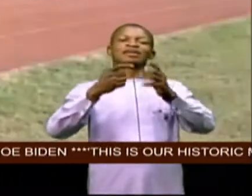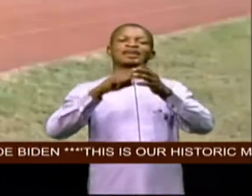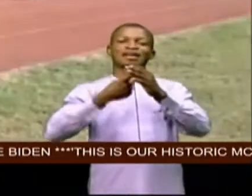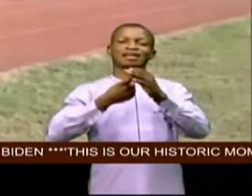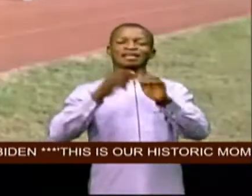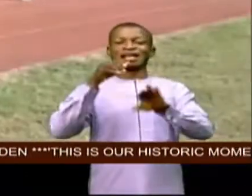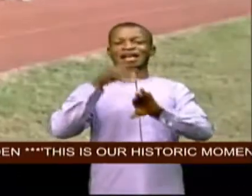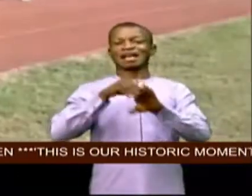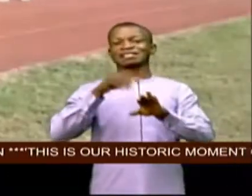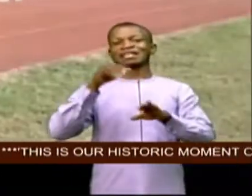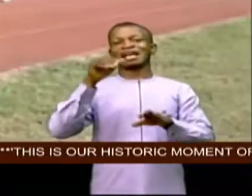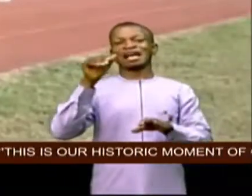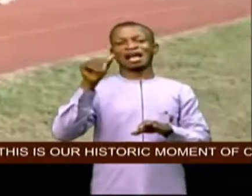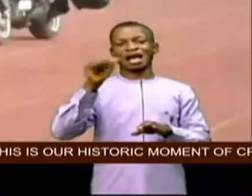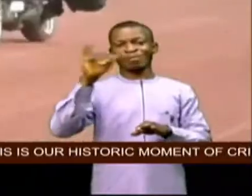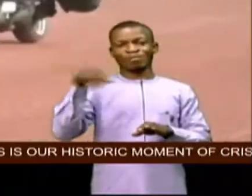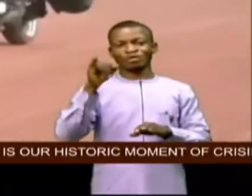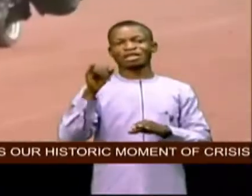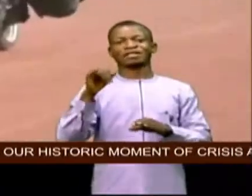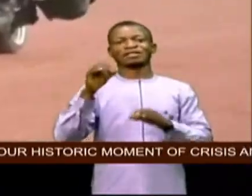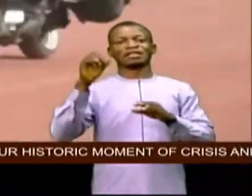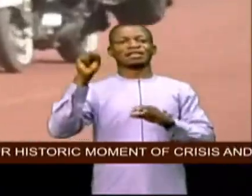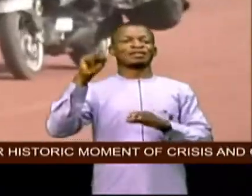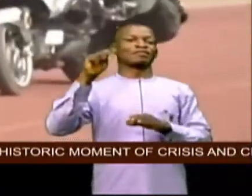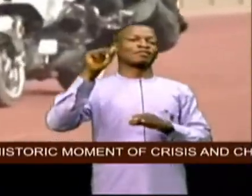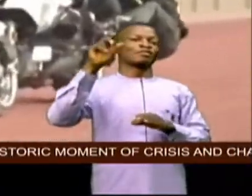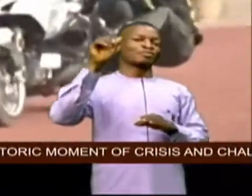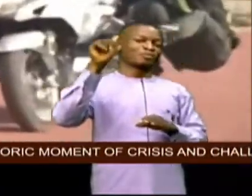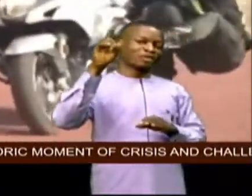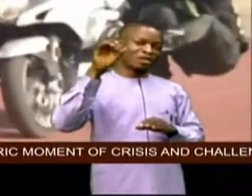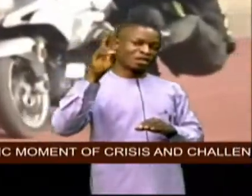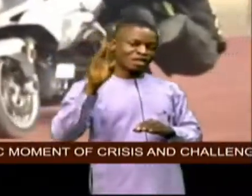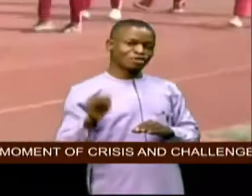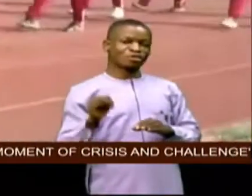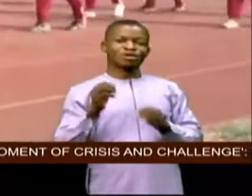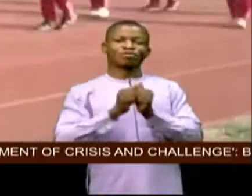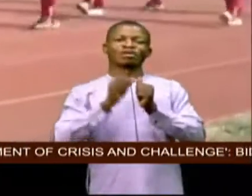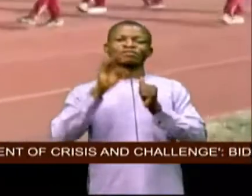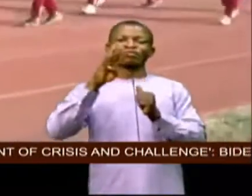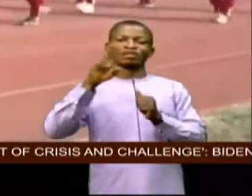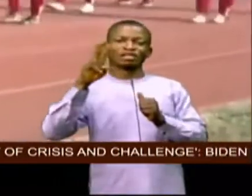stadium abuja with 592 athletes competing for honors